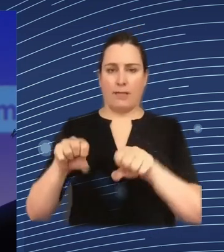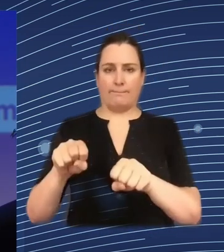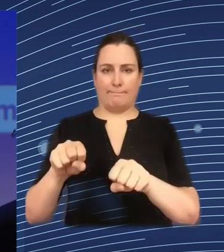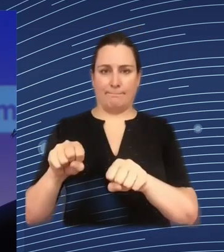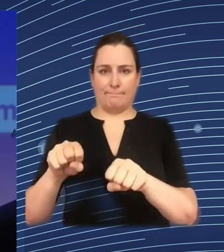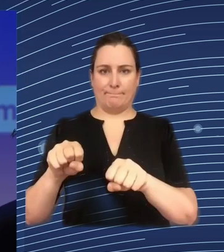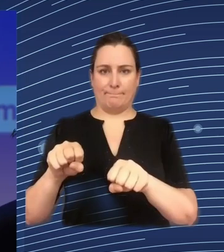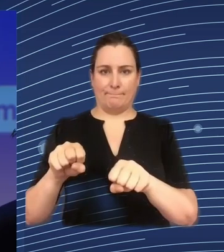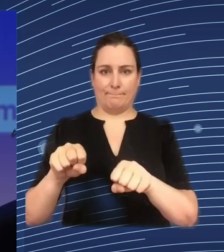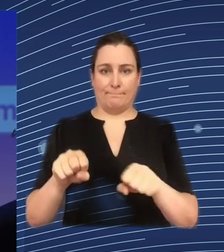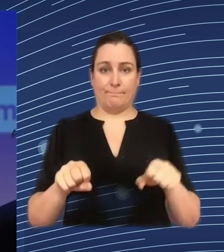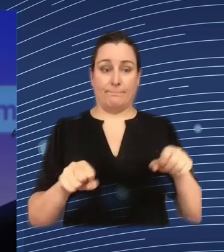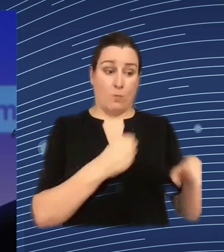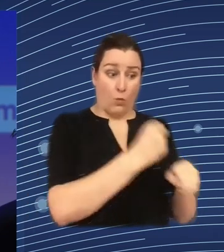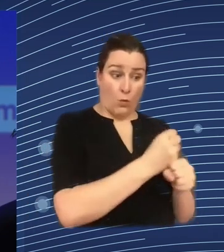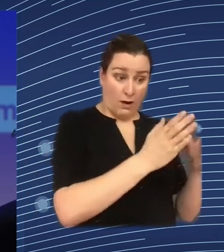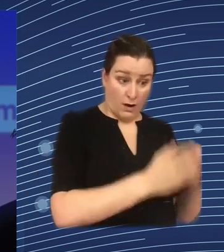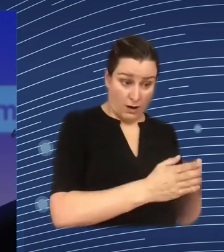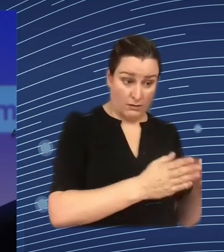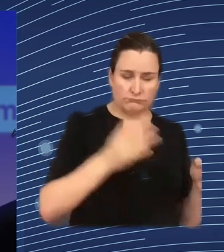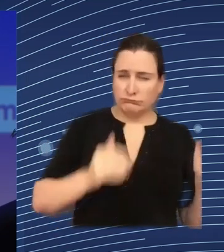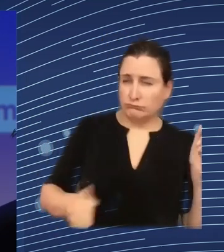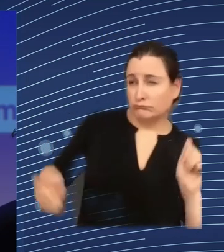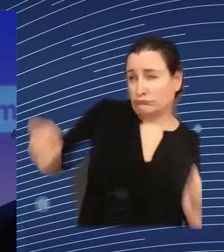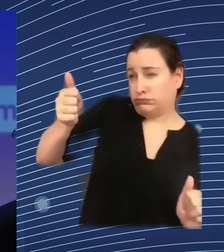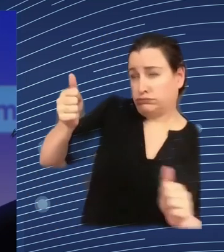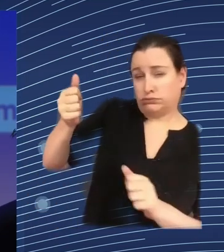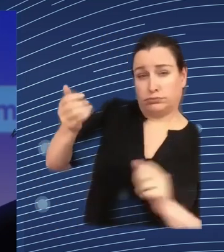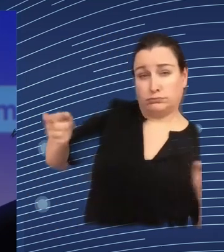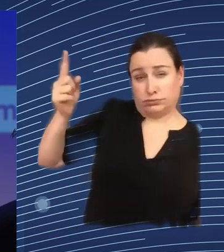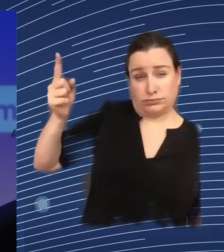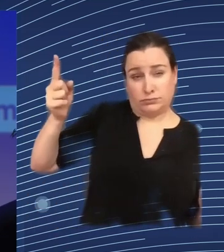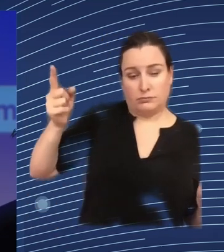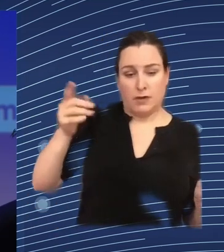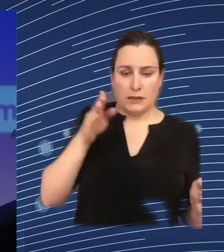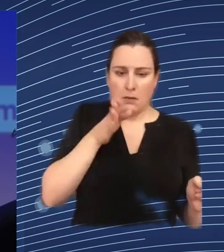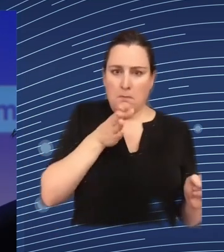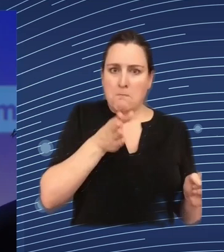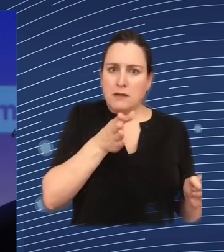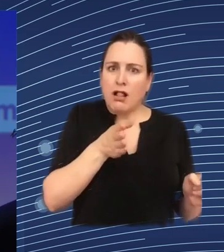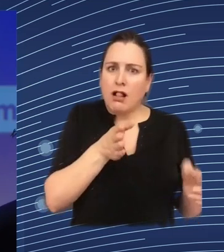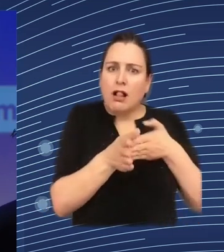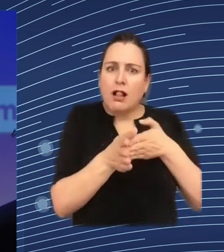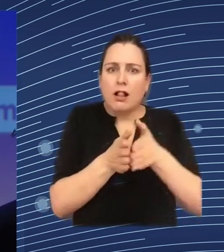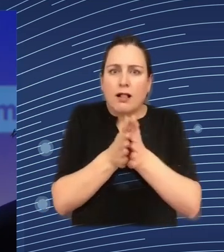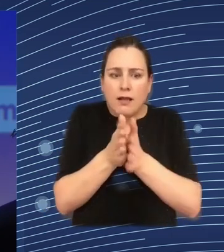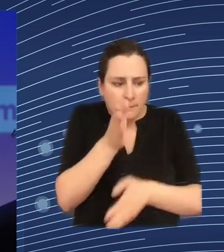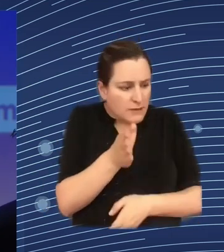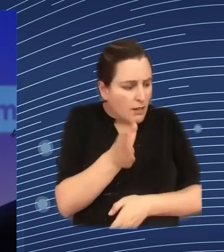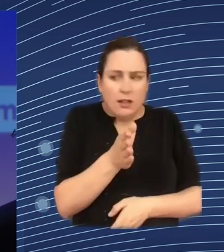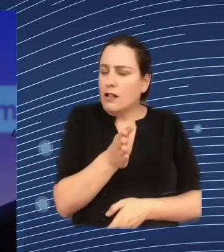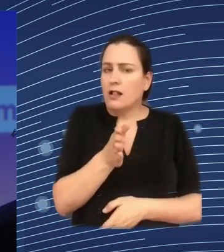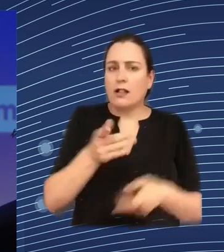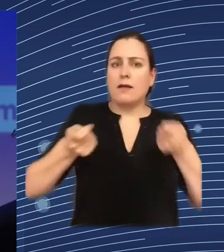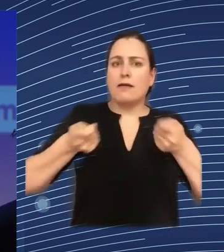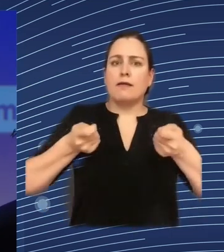or the middle qualified workers making them that they don't need to be qualified they can be